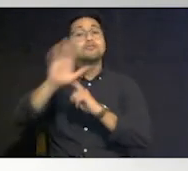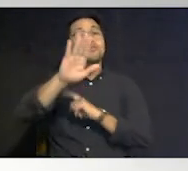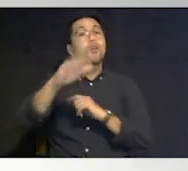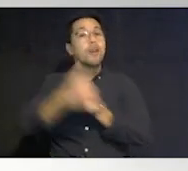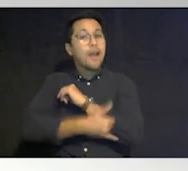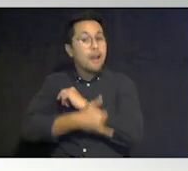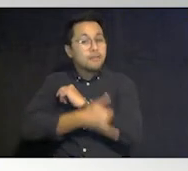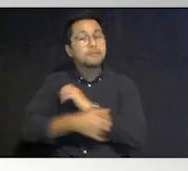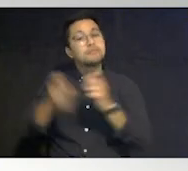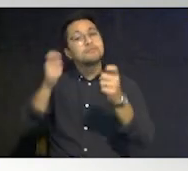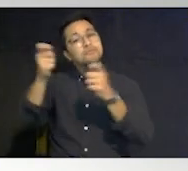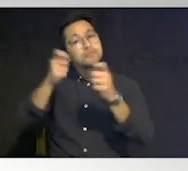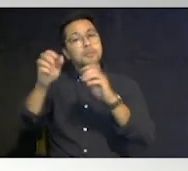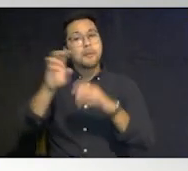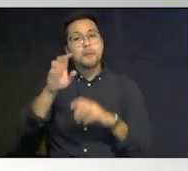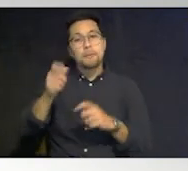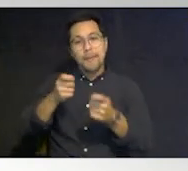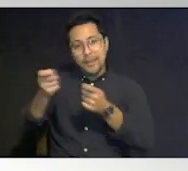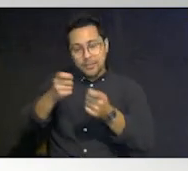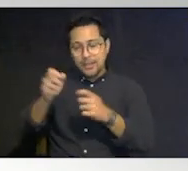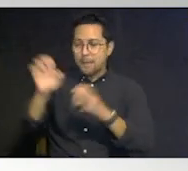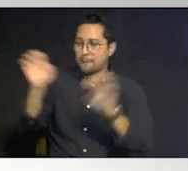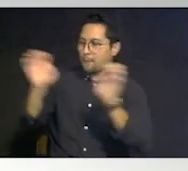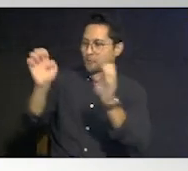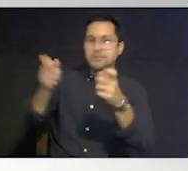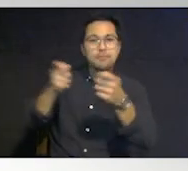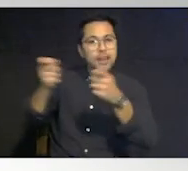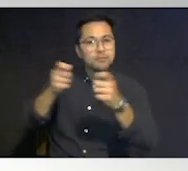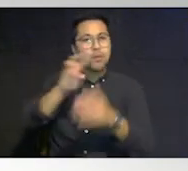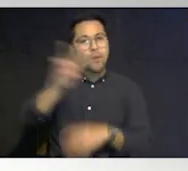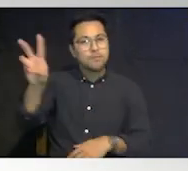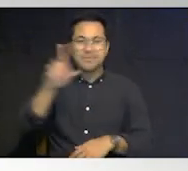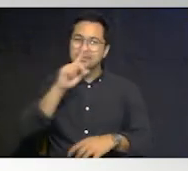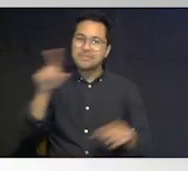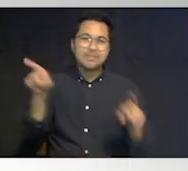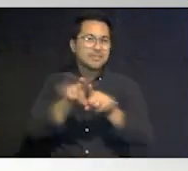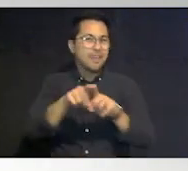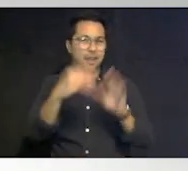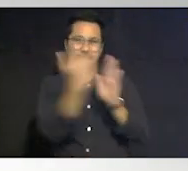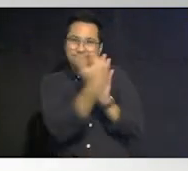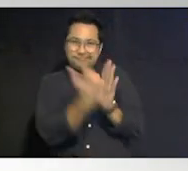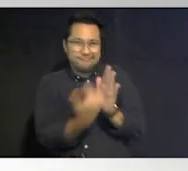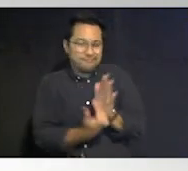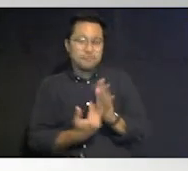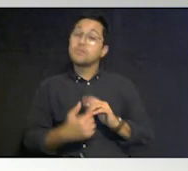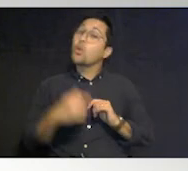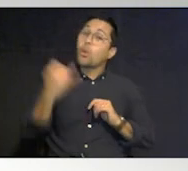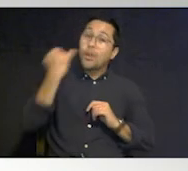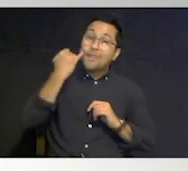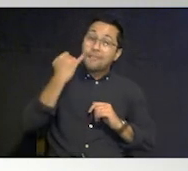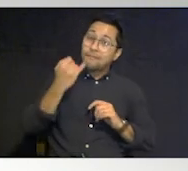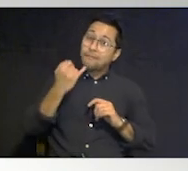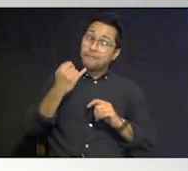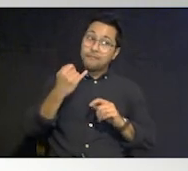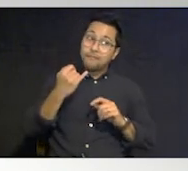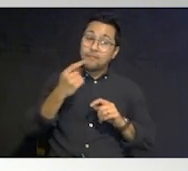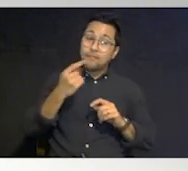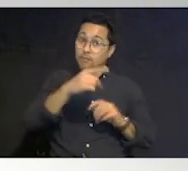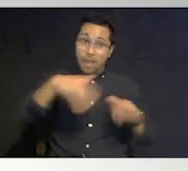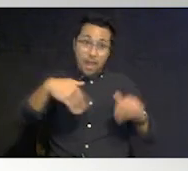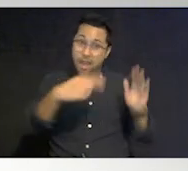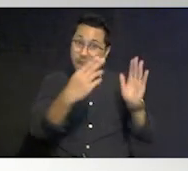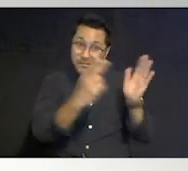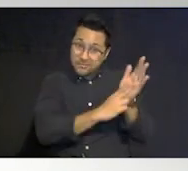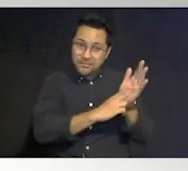website it's the same registry and i think that's important so if you have not registered please do